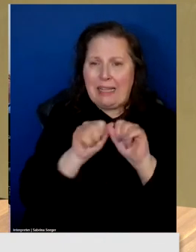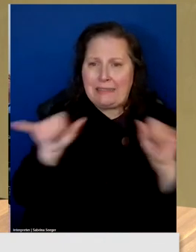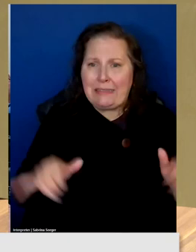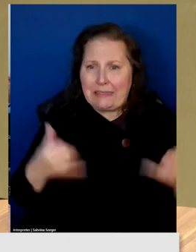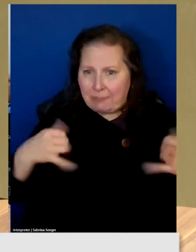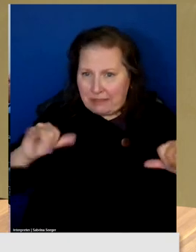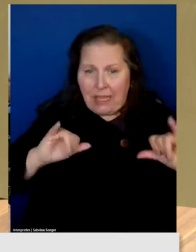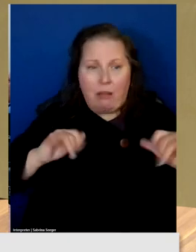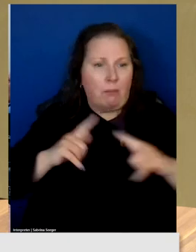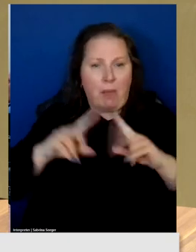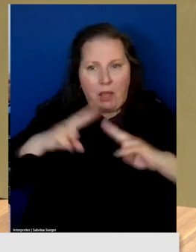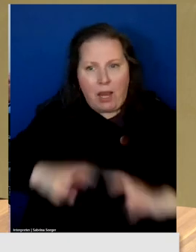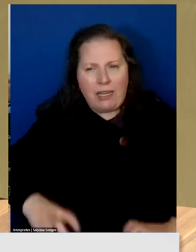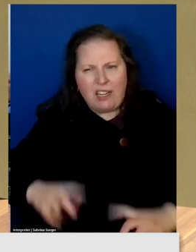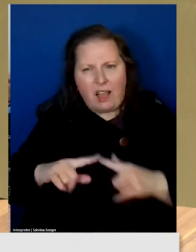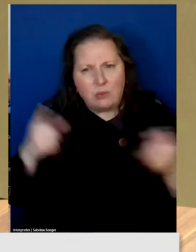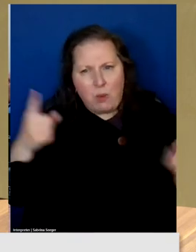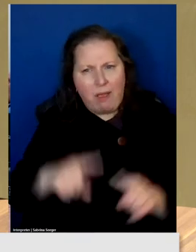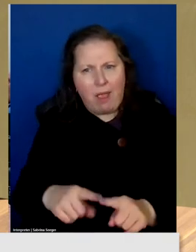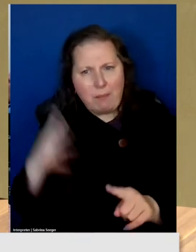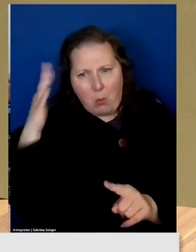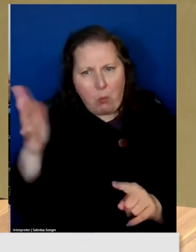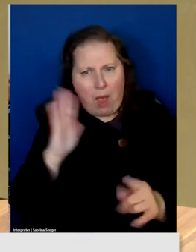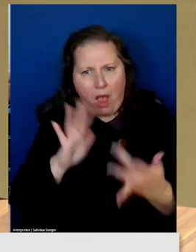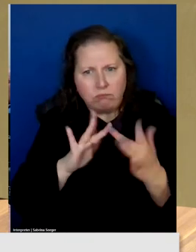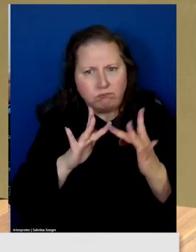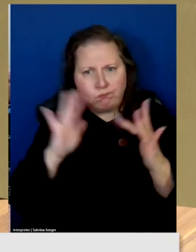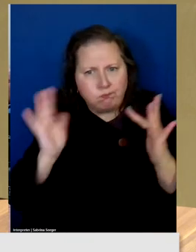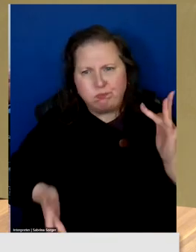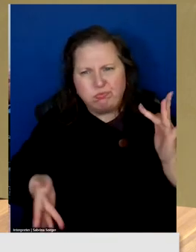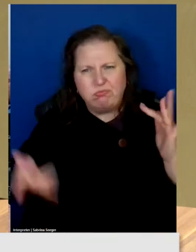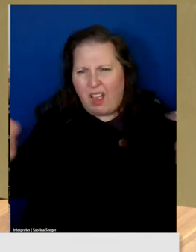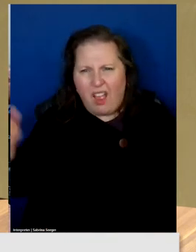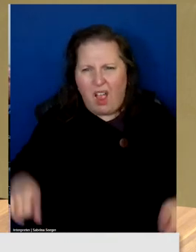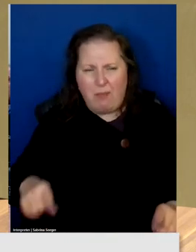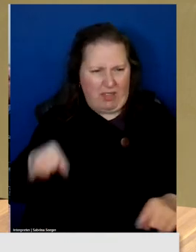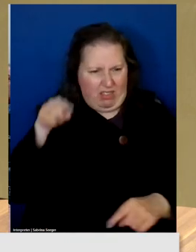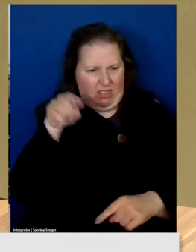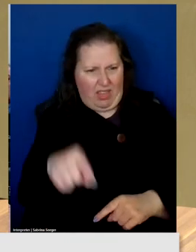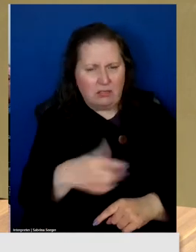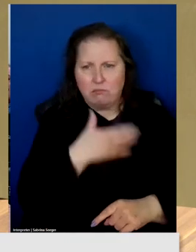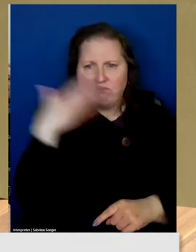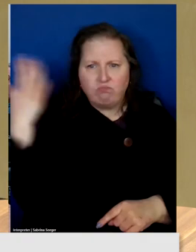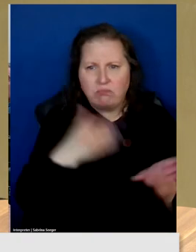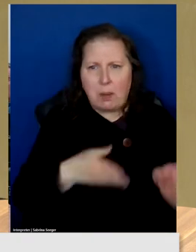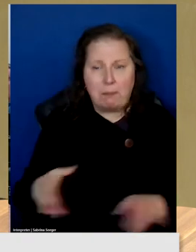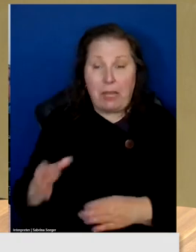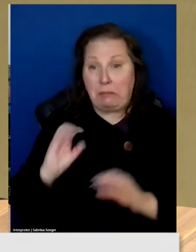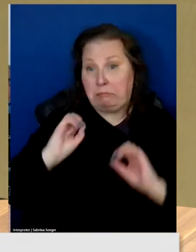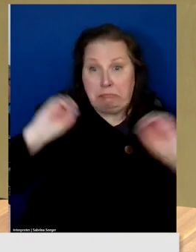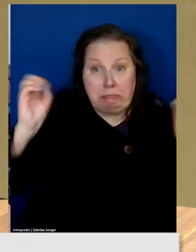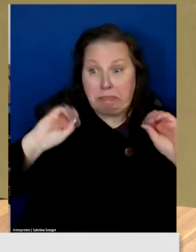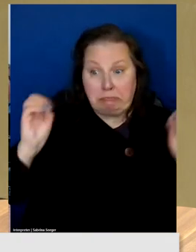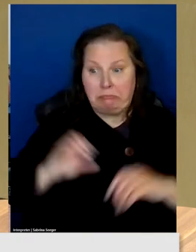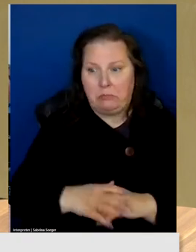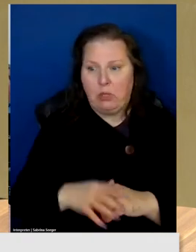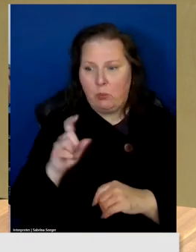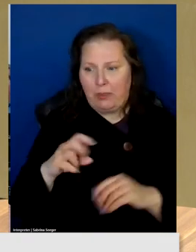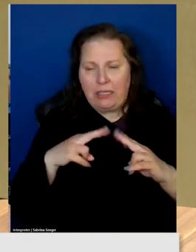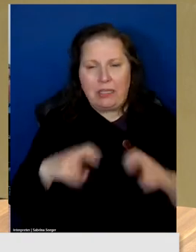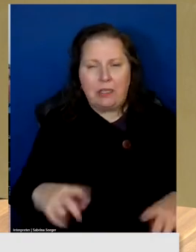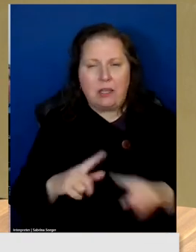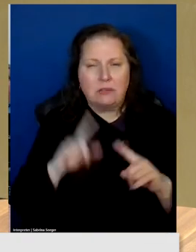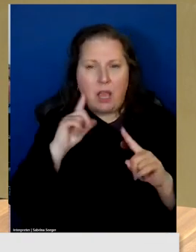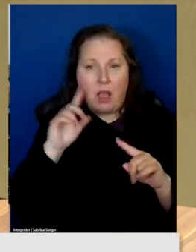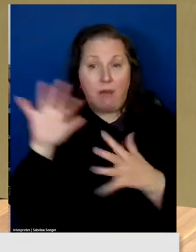there's no analysis of that. What caused it or how to prevent it in the future in this plan, in this draft, we need an analysis of cloud